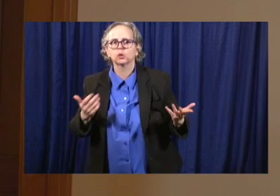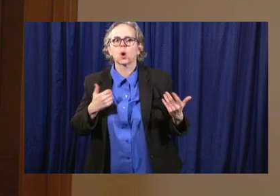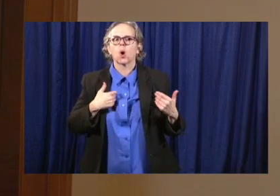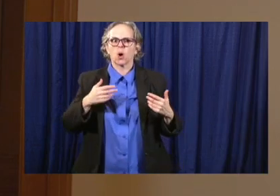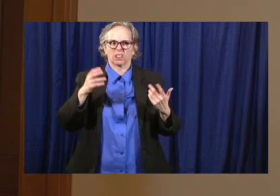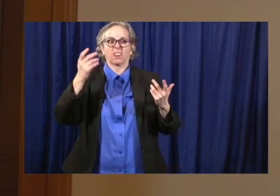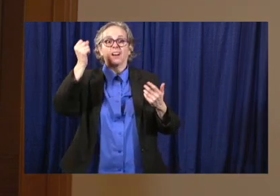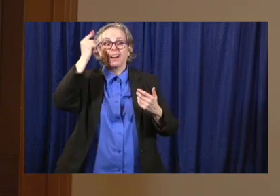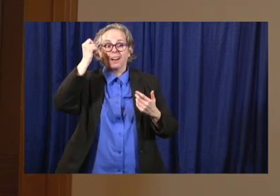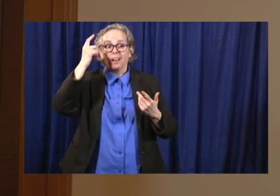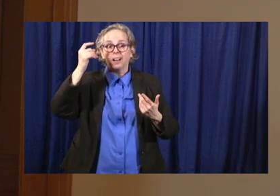think about worst case scenarios